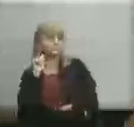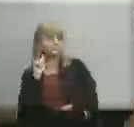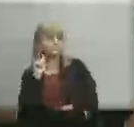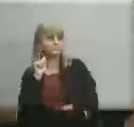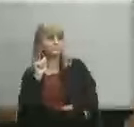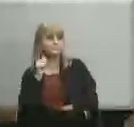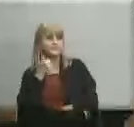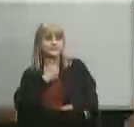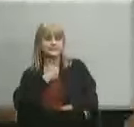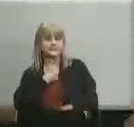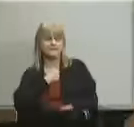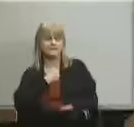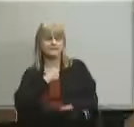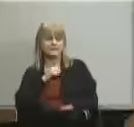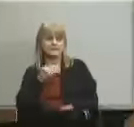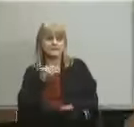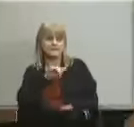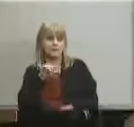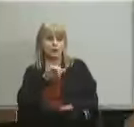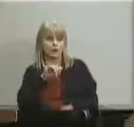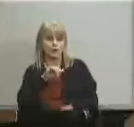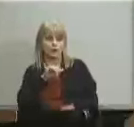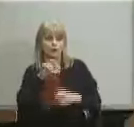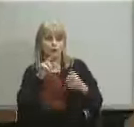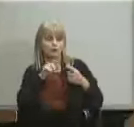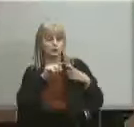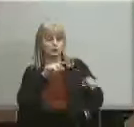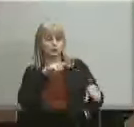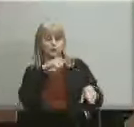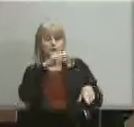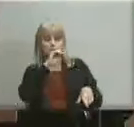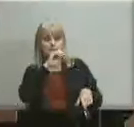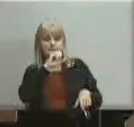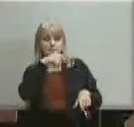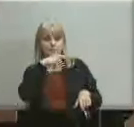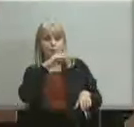i have similar concerns to those that ms porter raised